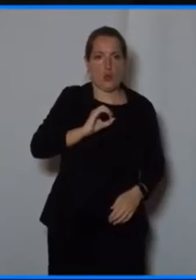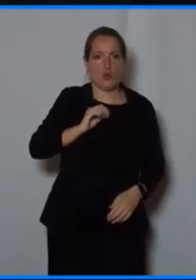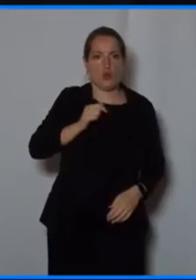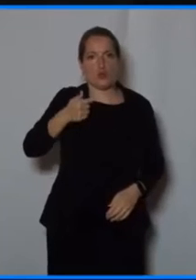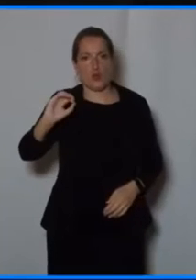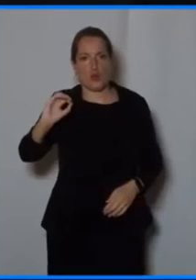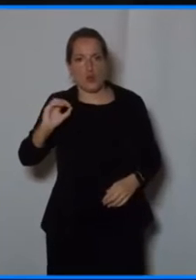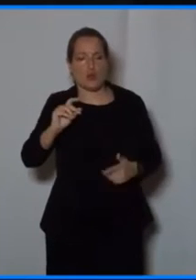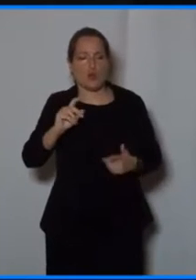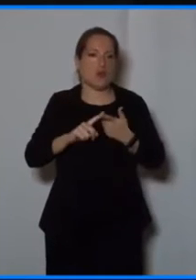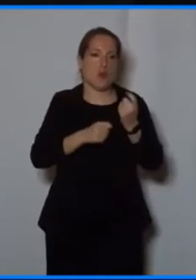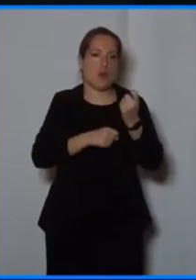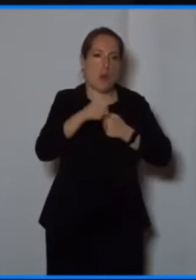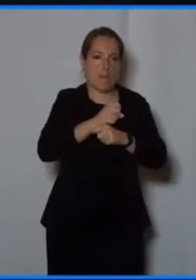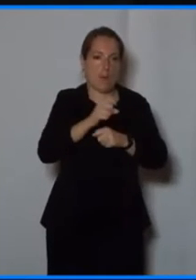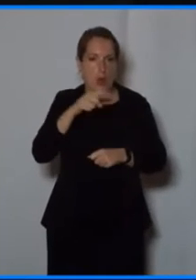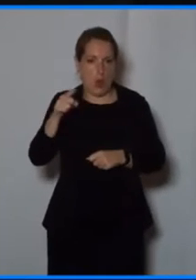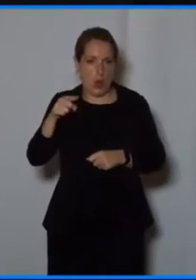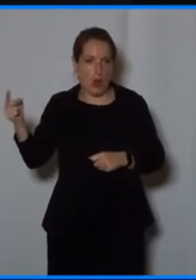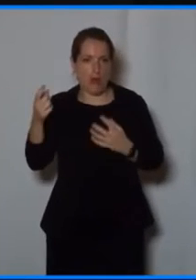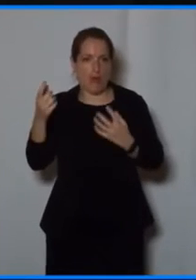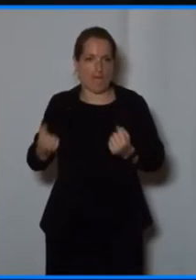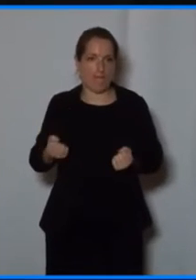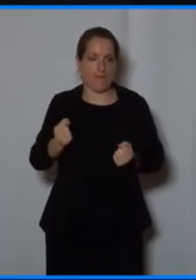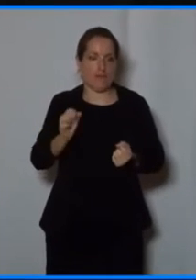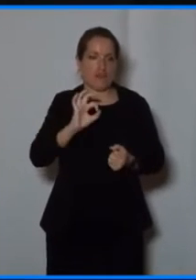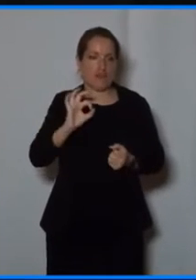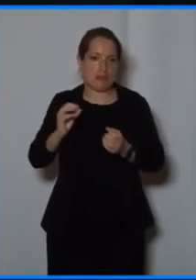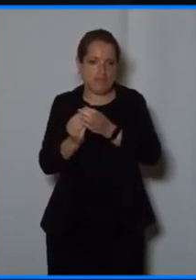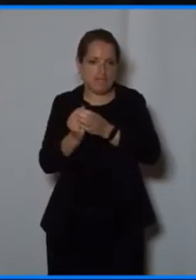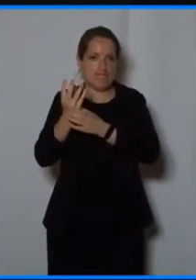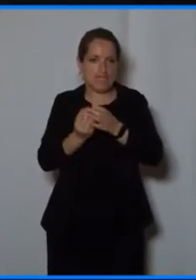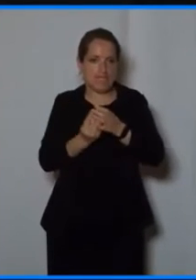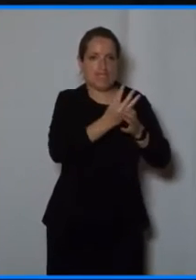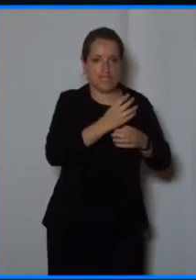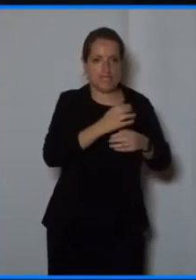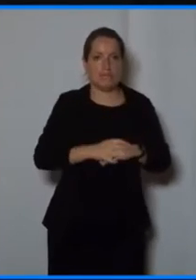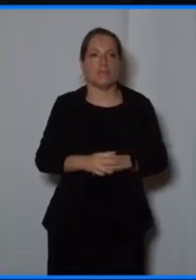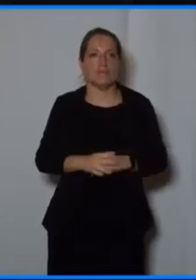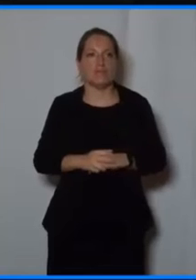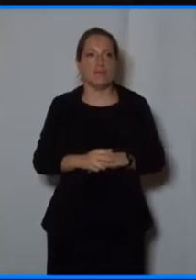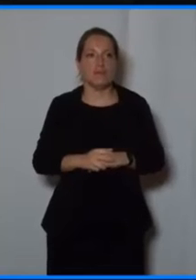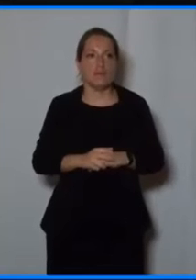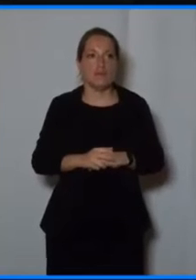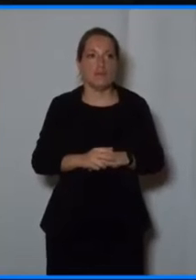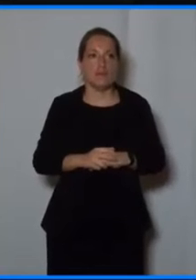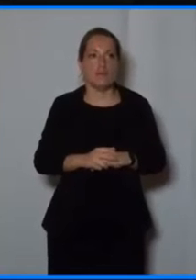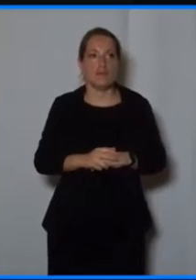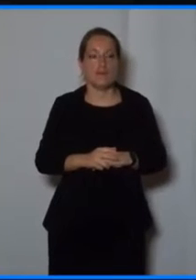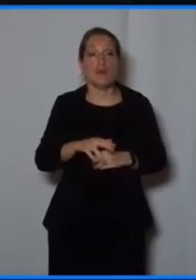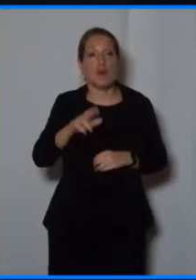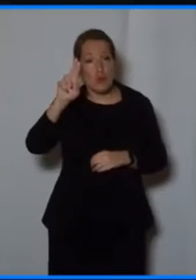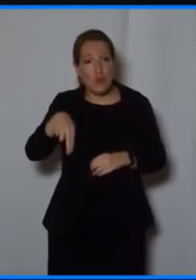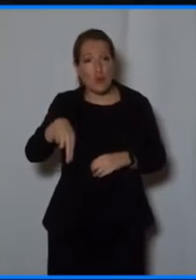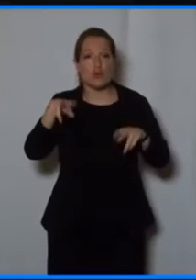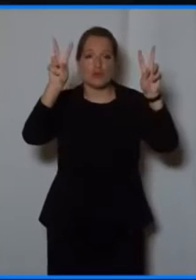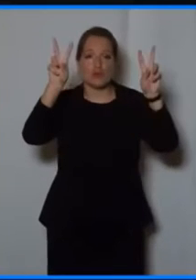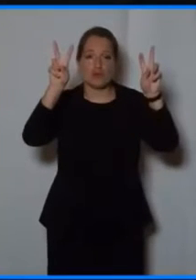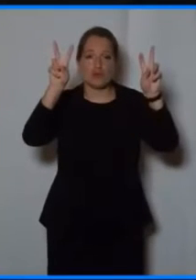convince, you know, our citizens, our companies to make the switch. Another field very close to my heart is education.